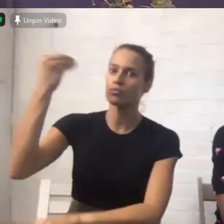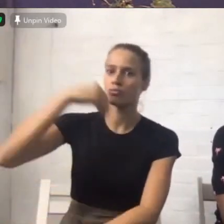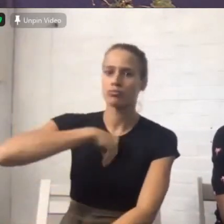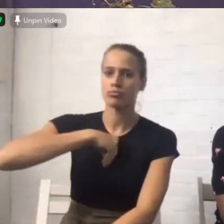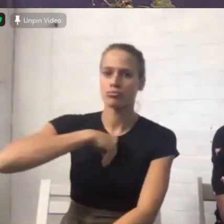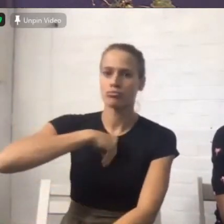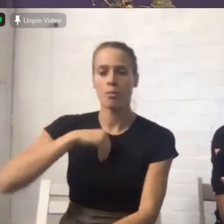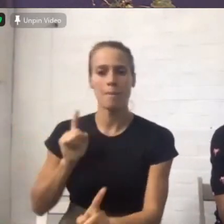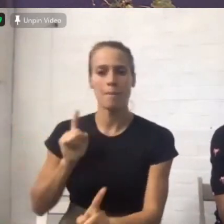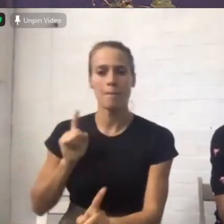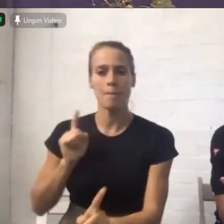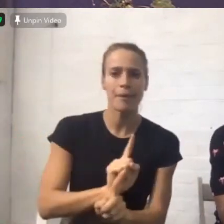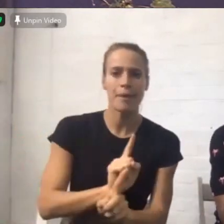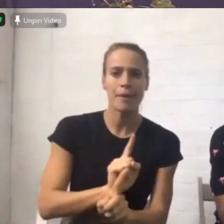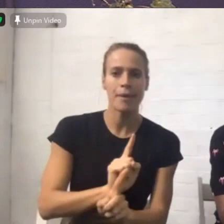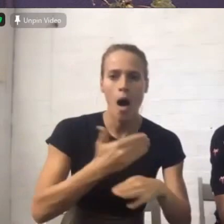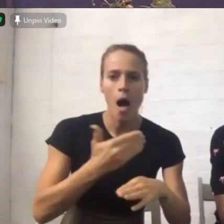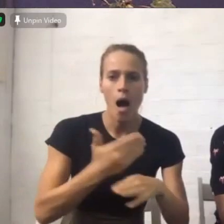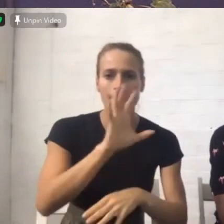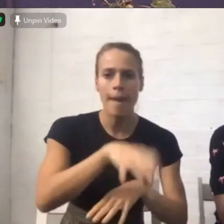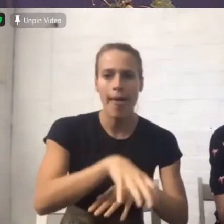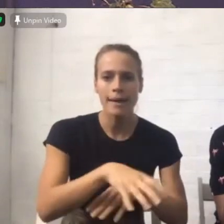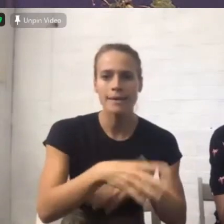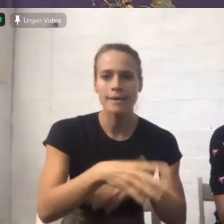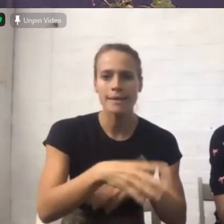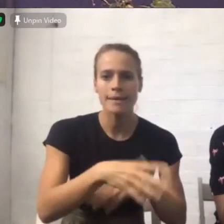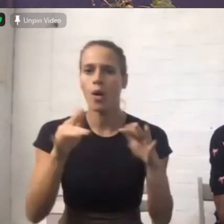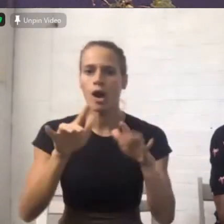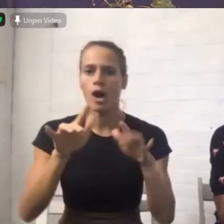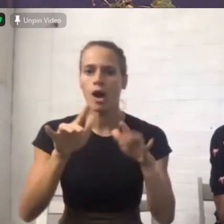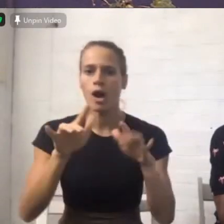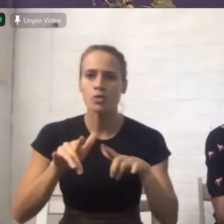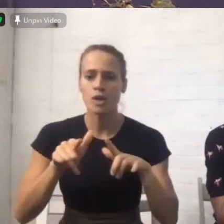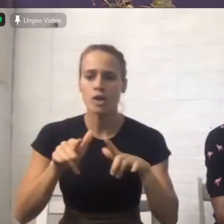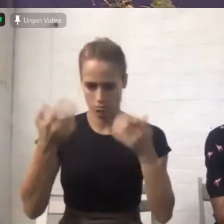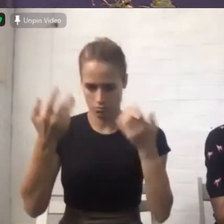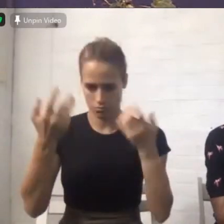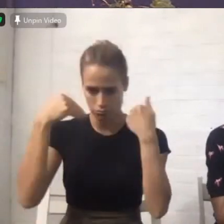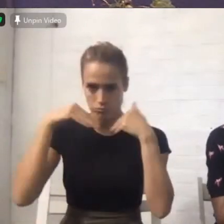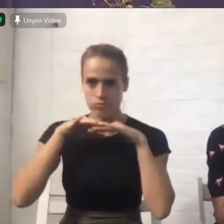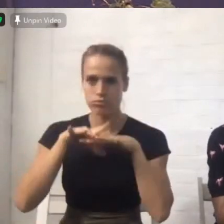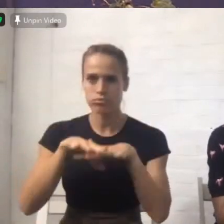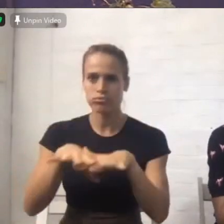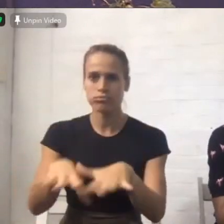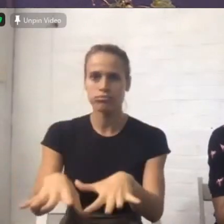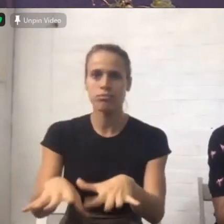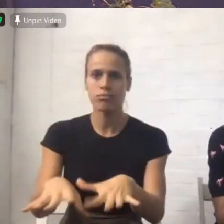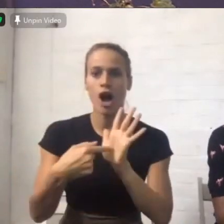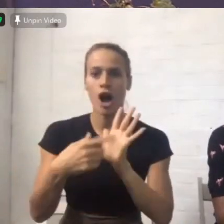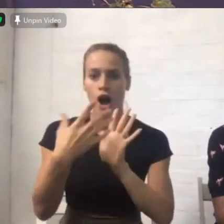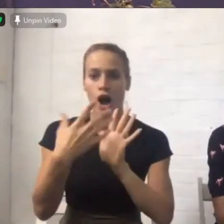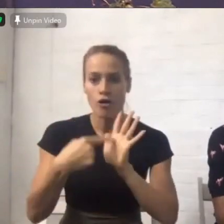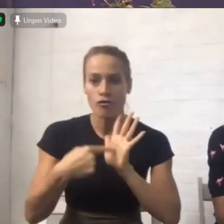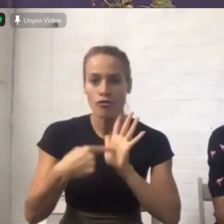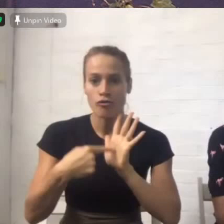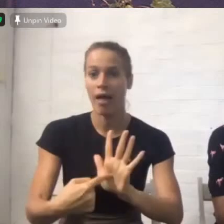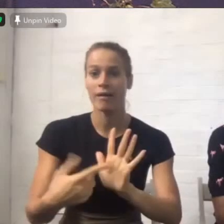into your laptop as you sit at home working online you will take the peace of God into shops